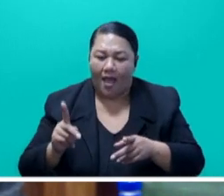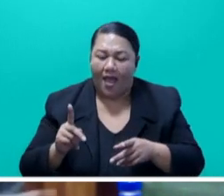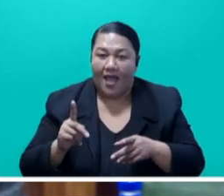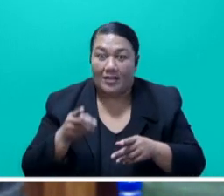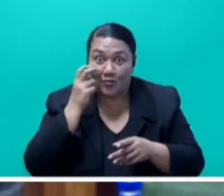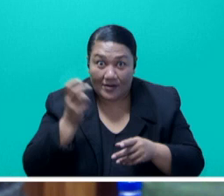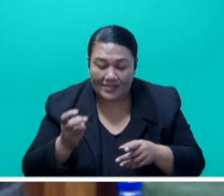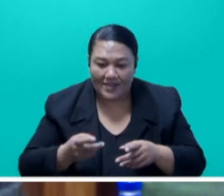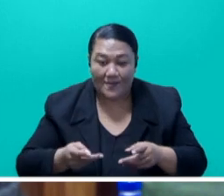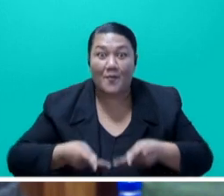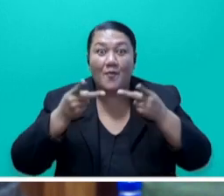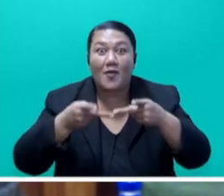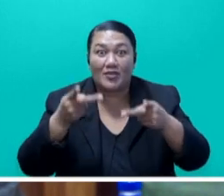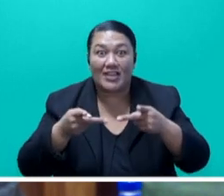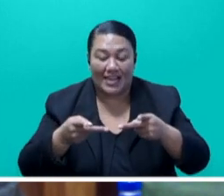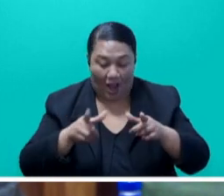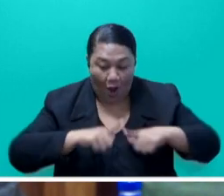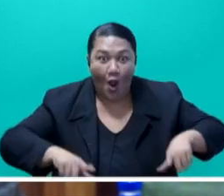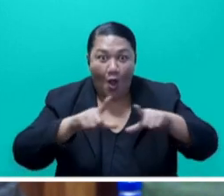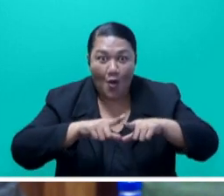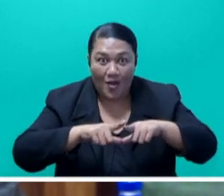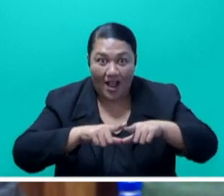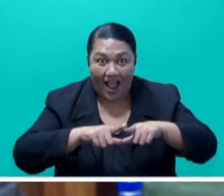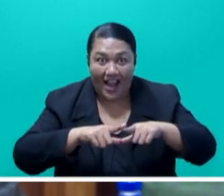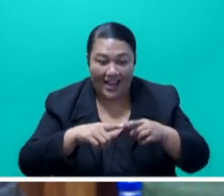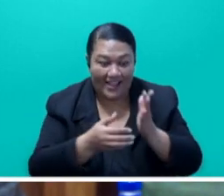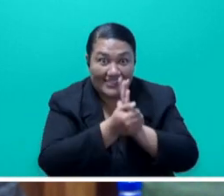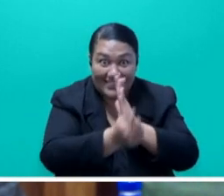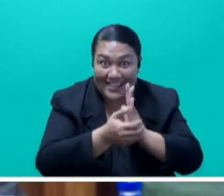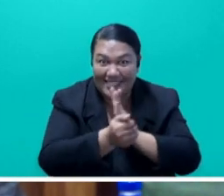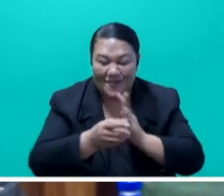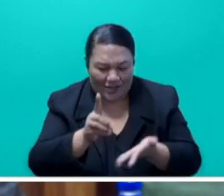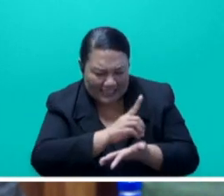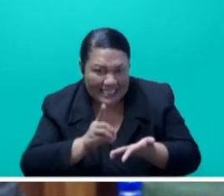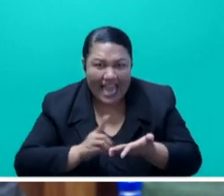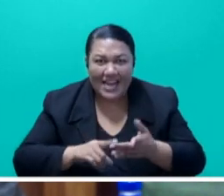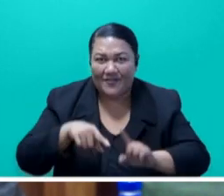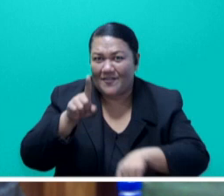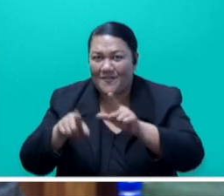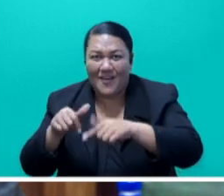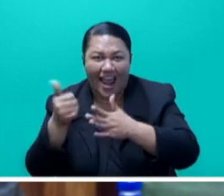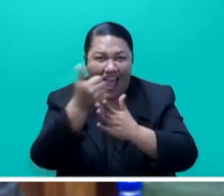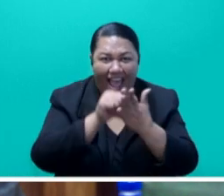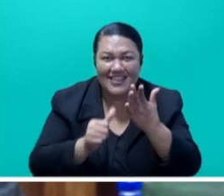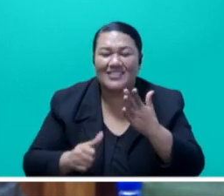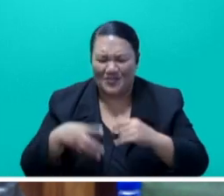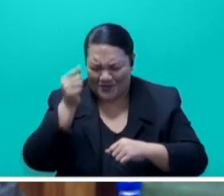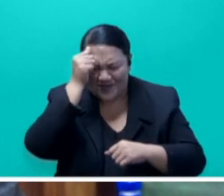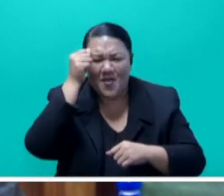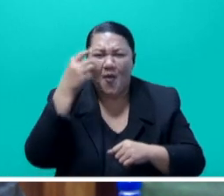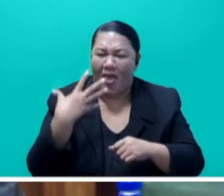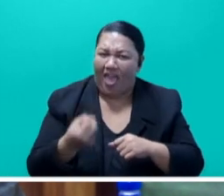Fijian talent as well as our local designers, etc. We know our capabilities, sir, in hosting top-tier